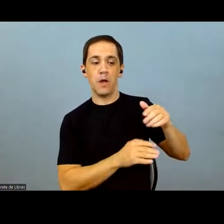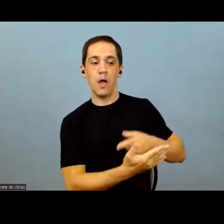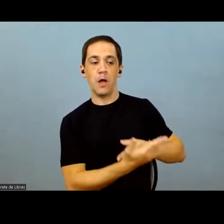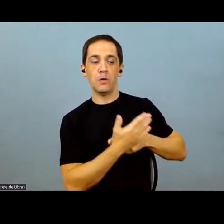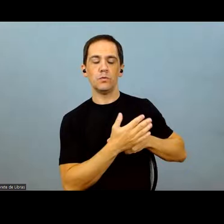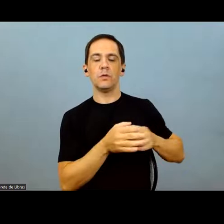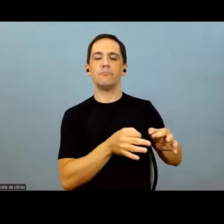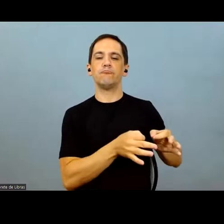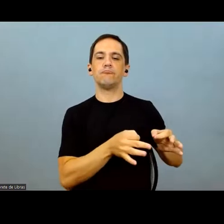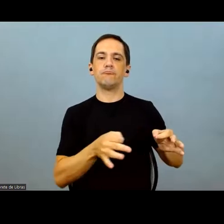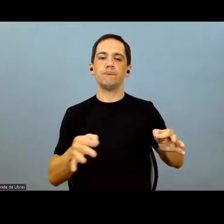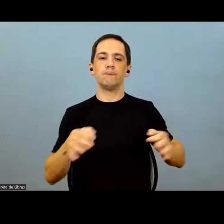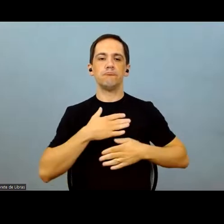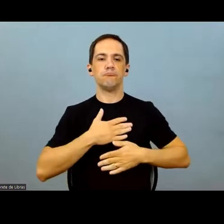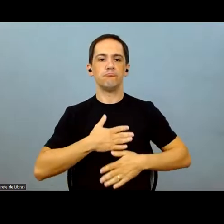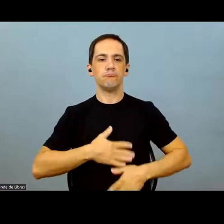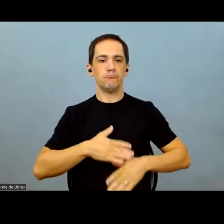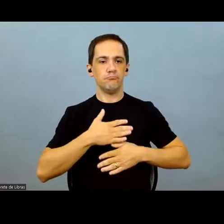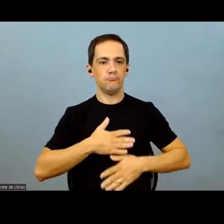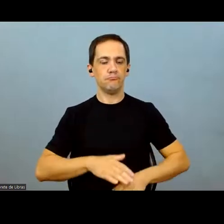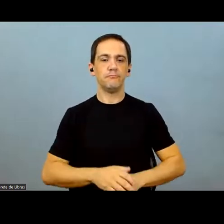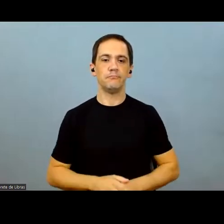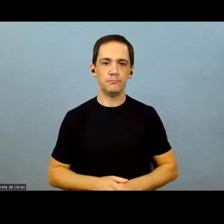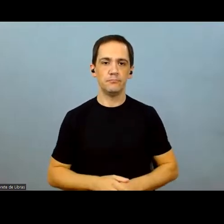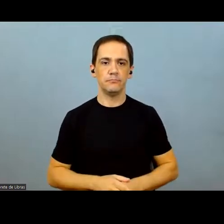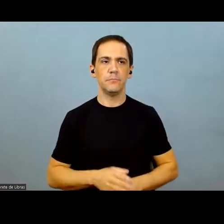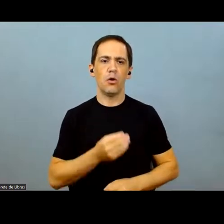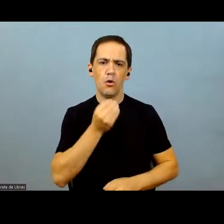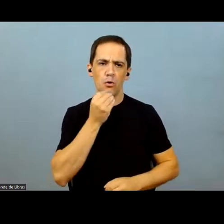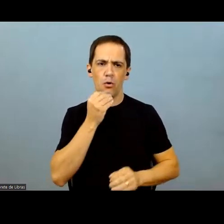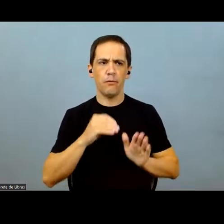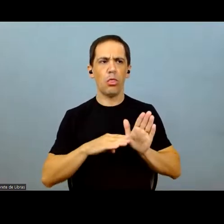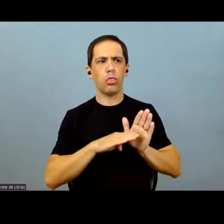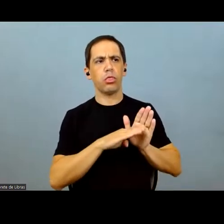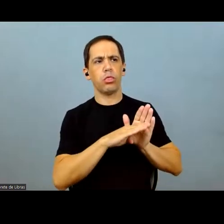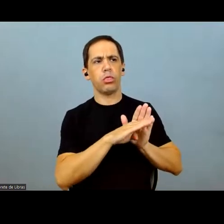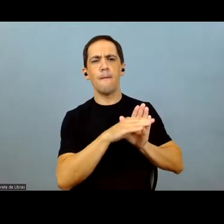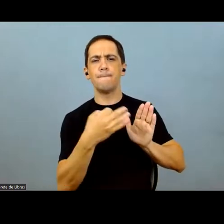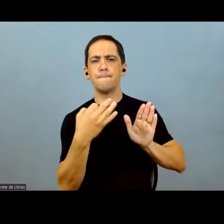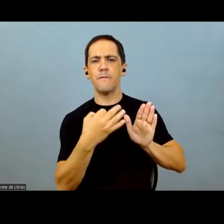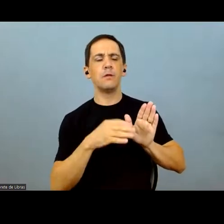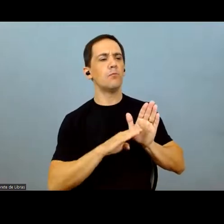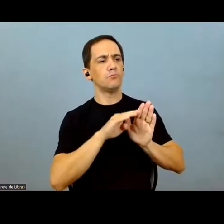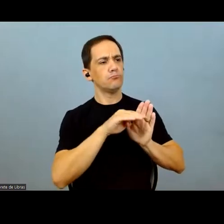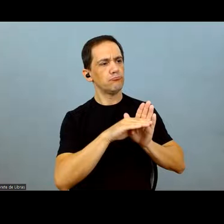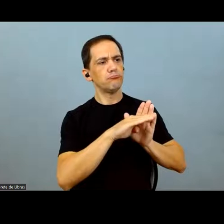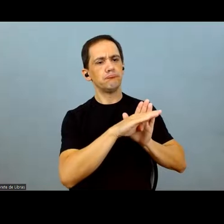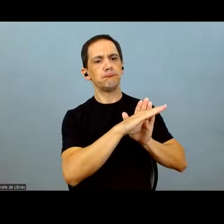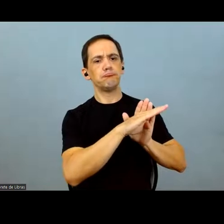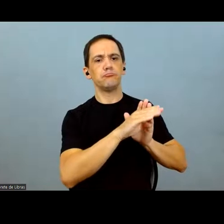cash that will fuel our growth. It's not a linear growth curve. And